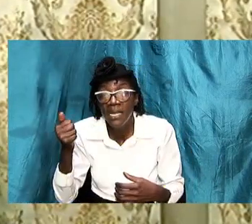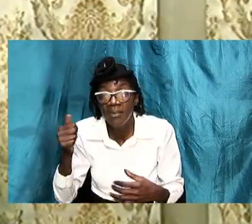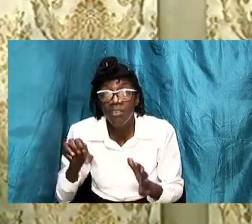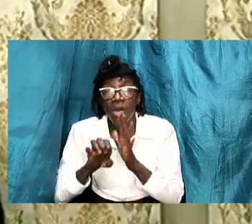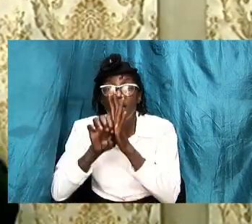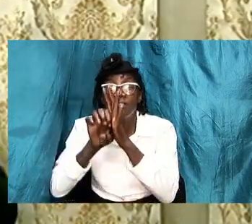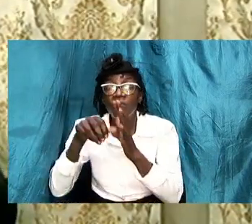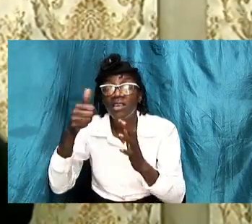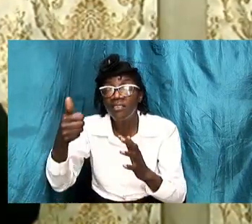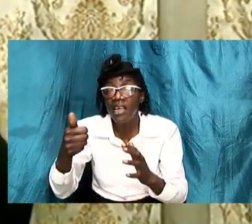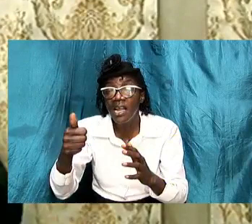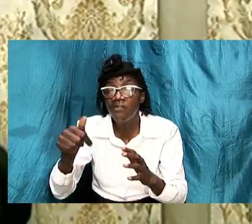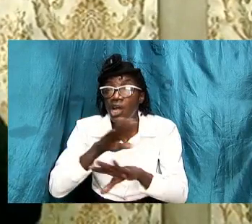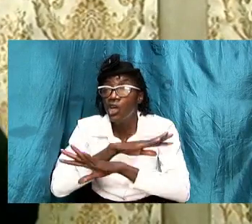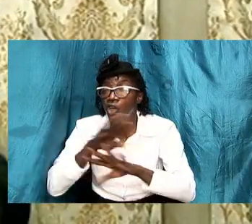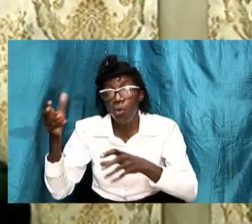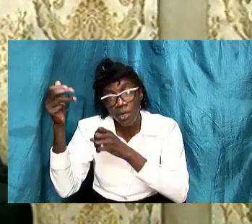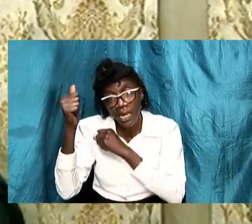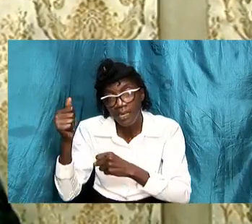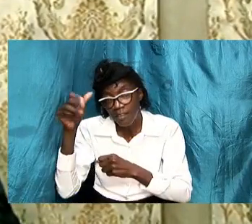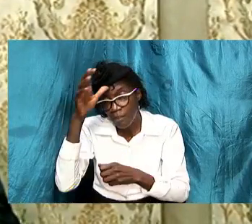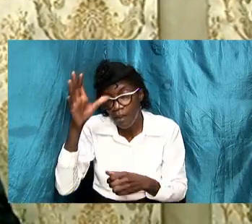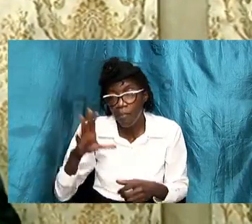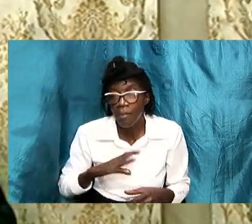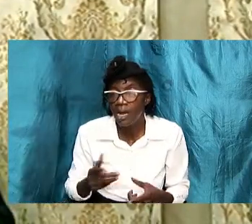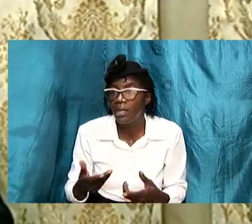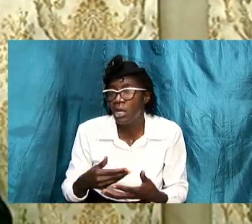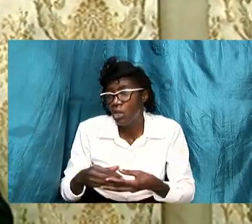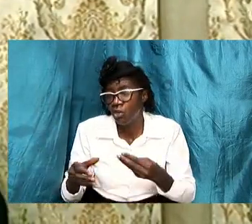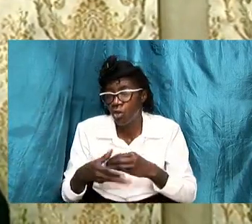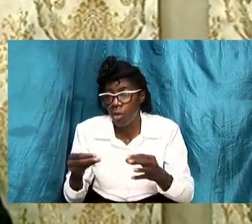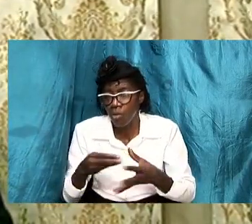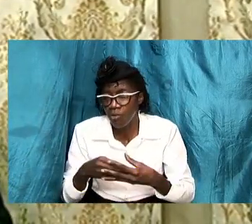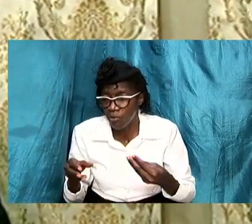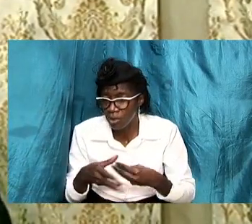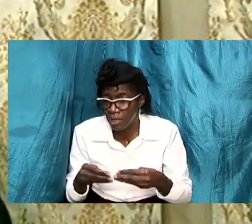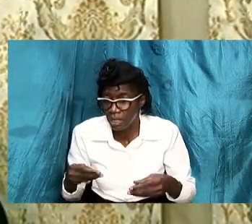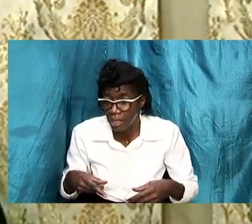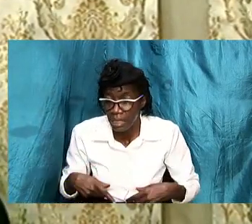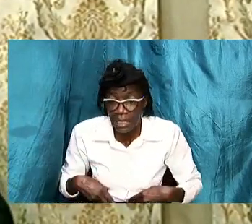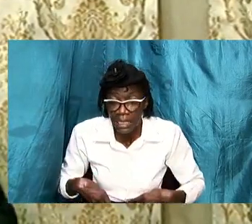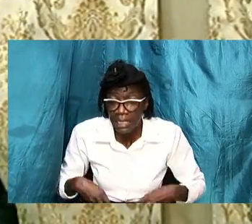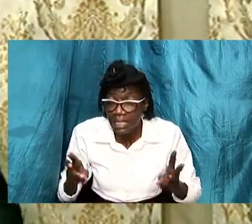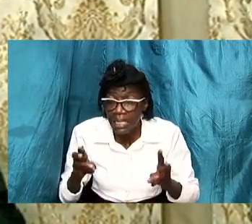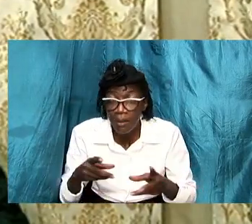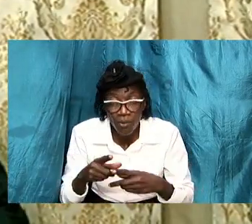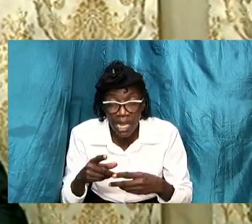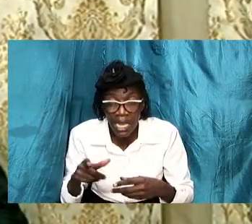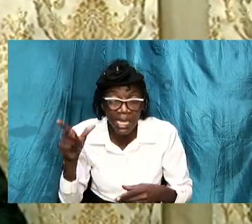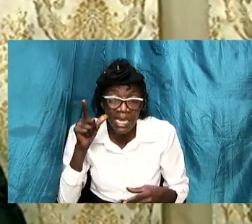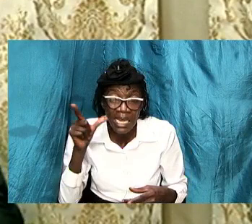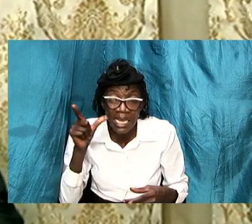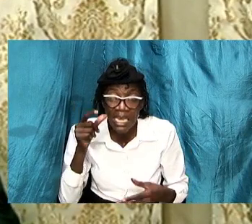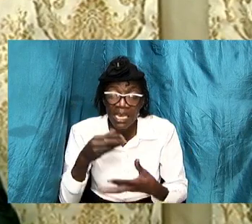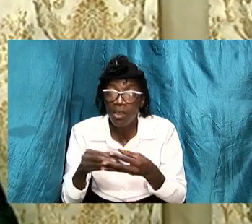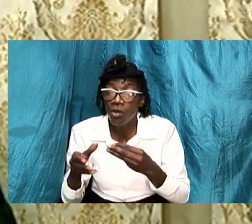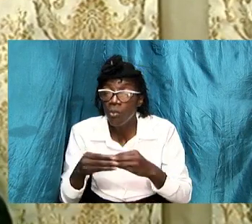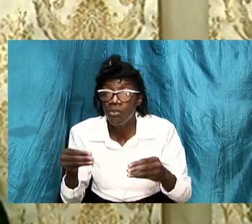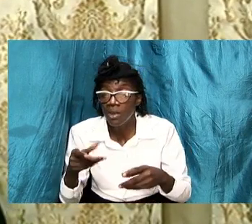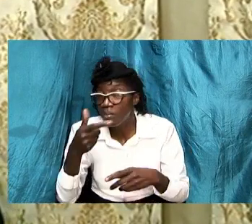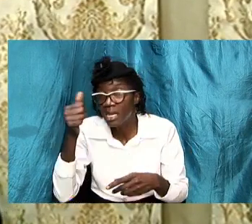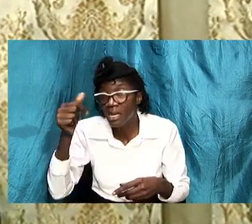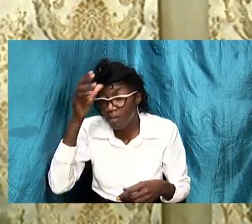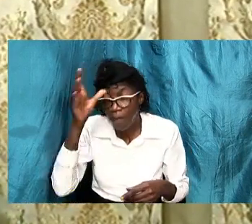ourselves but don't expect a man to comfort you to the same way that your lady friend comfort you because men are not women